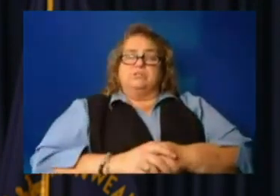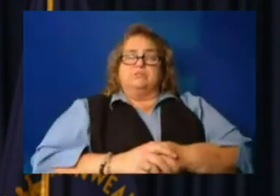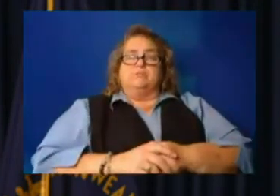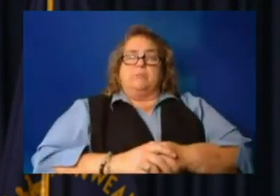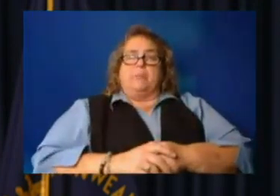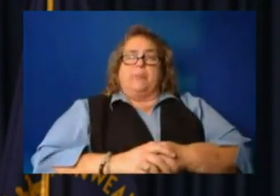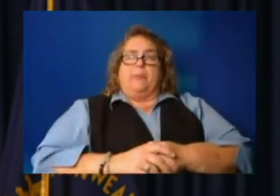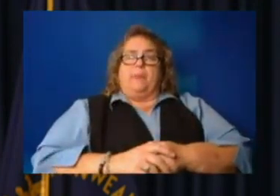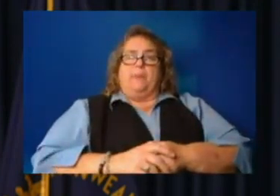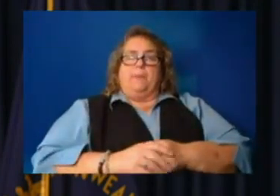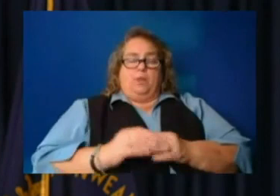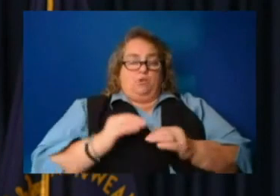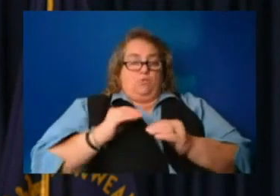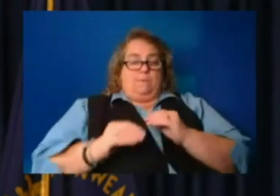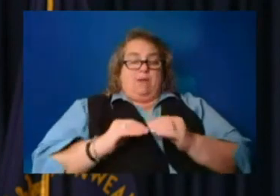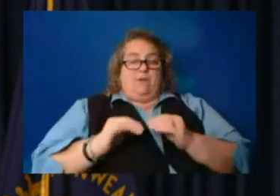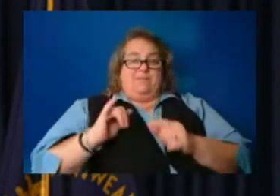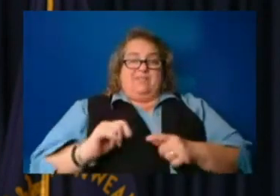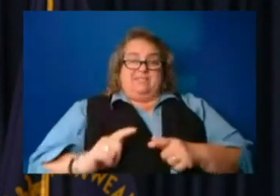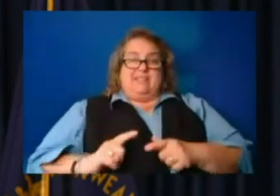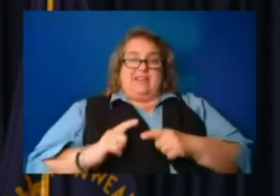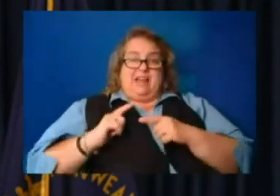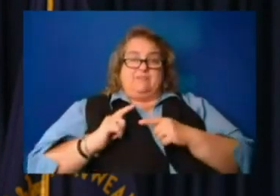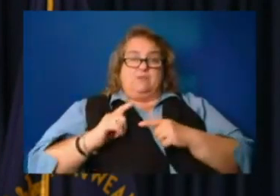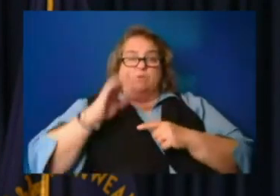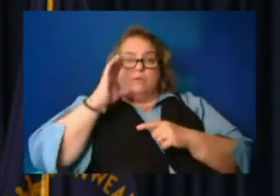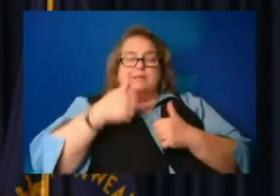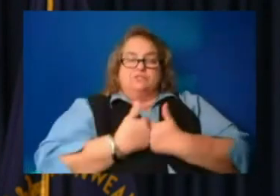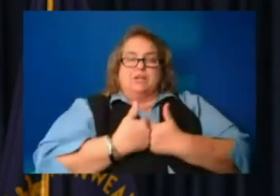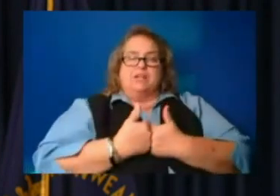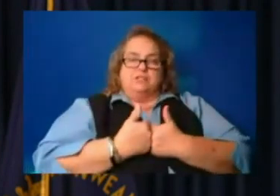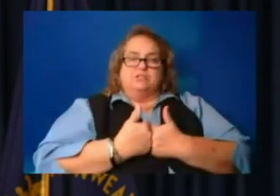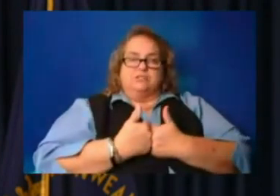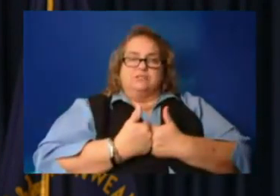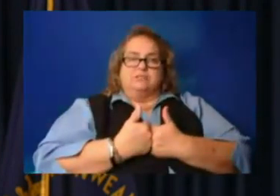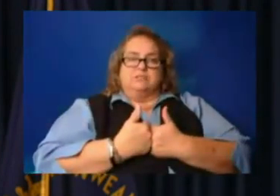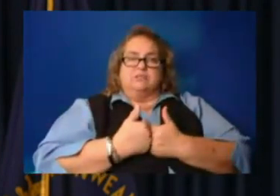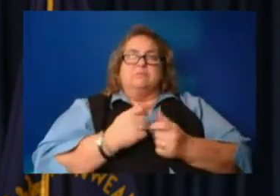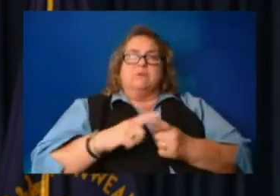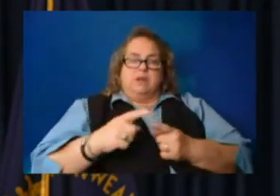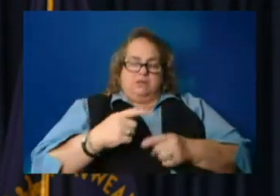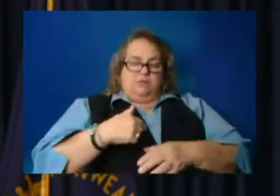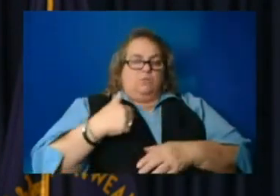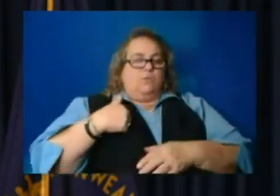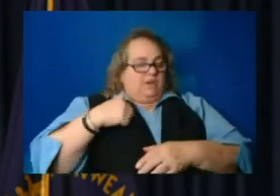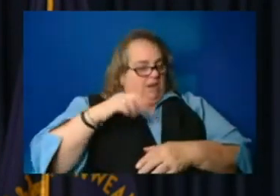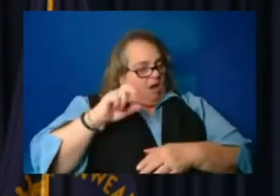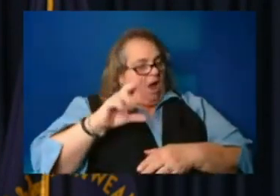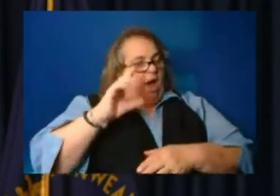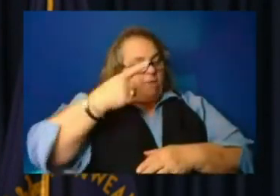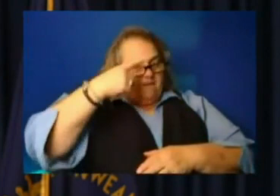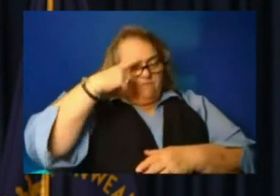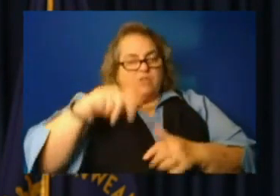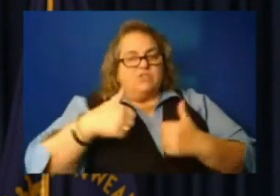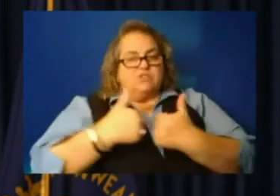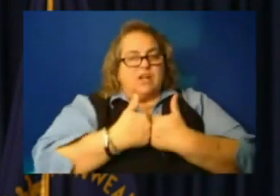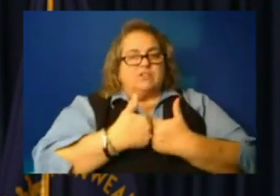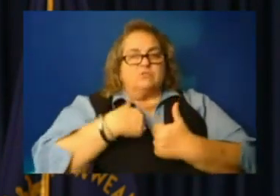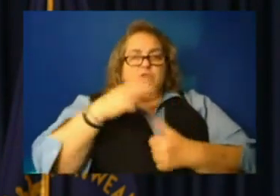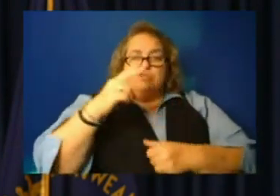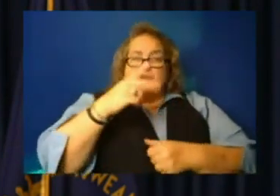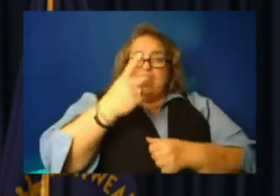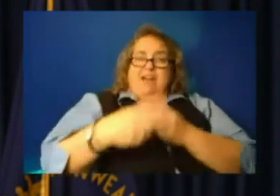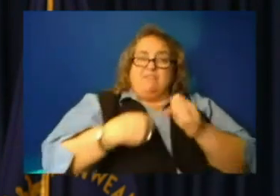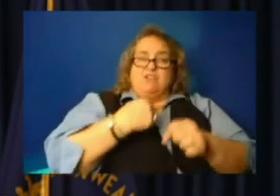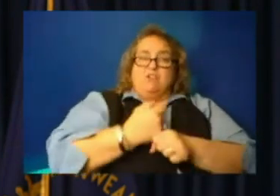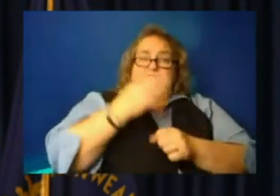these lives is going to be challenging, but we're up for it. We didn't get through two and a half years of a pandemic without